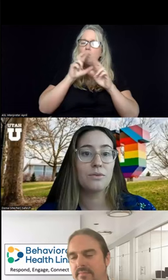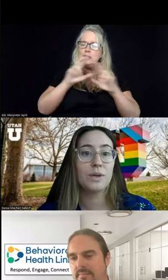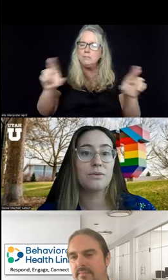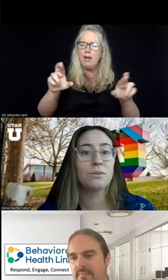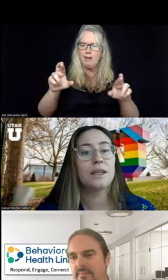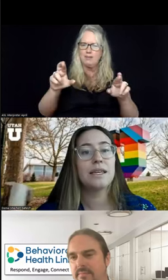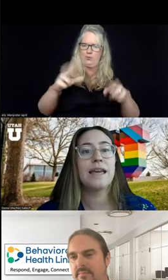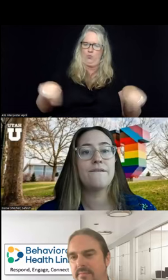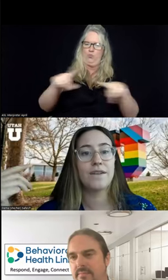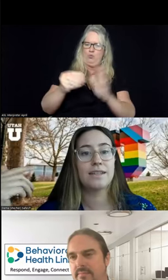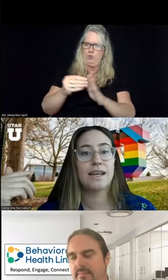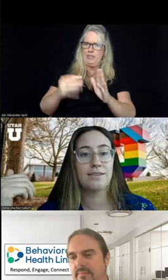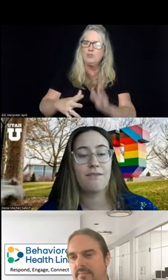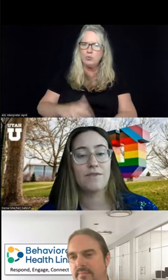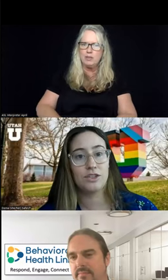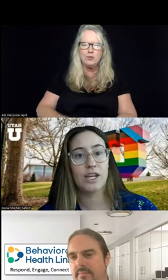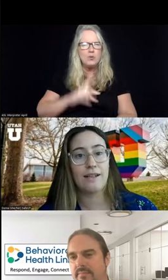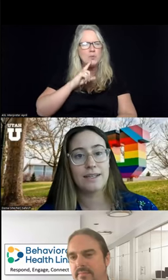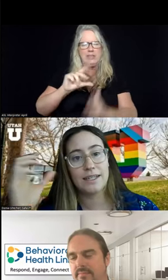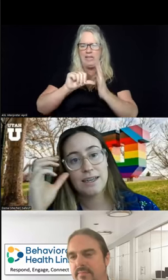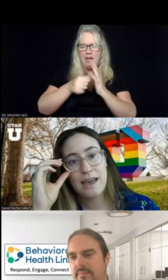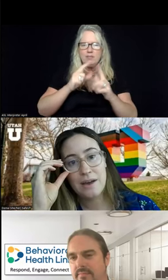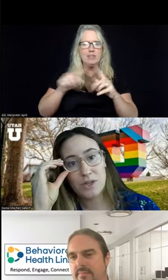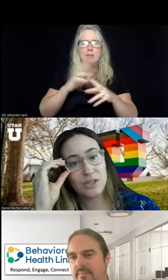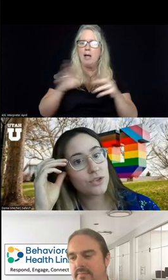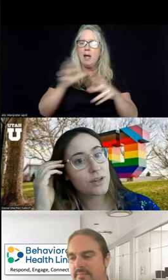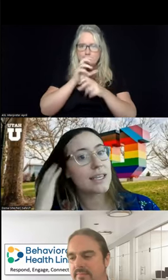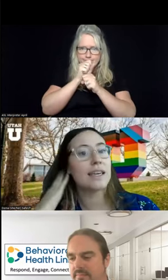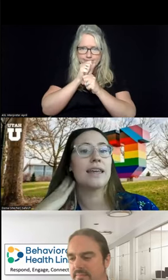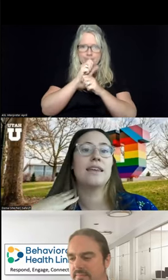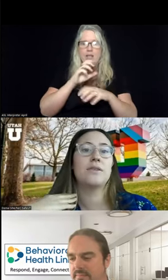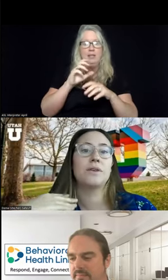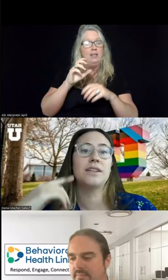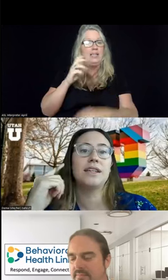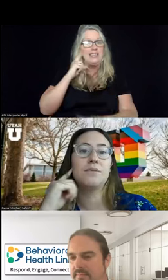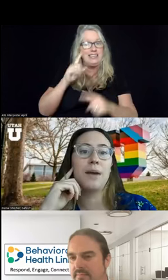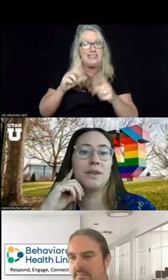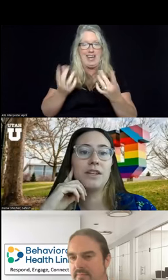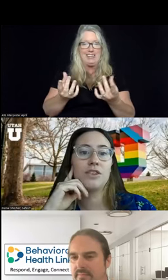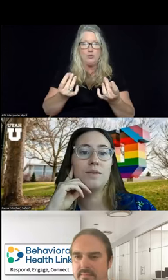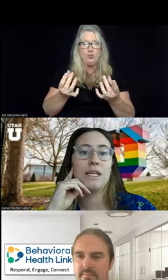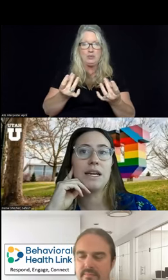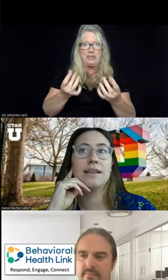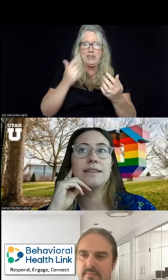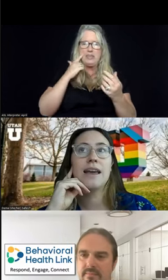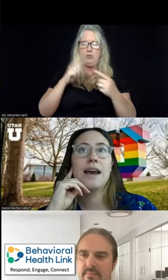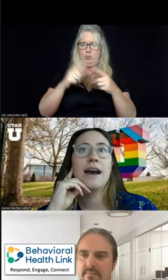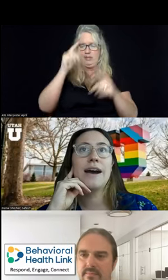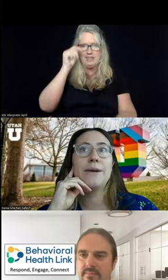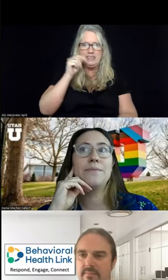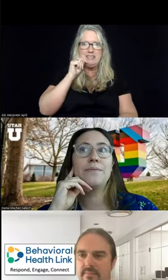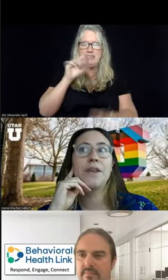So we really emphasize confidentiality, which is tricky, I think, with the teen population because